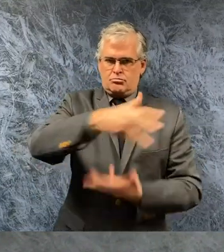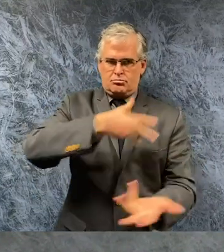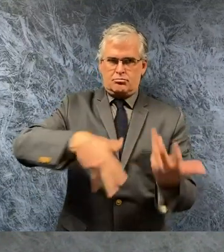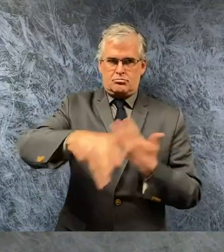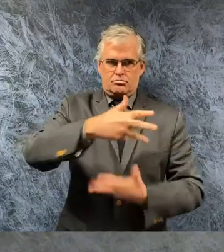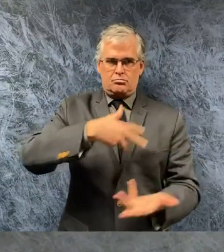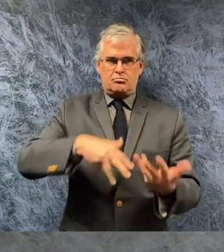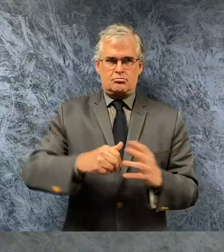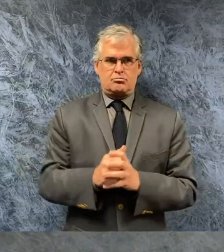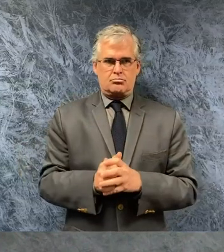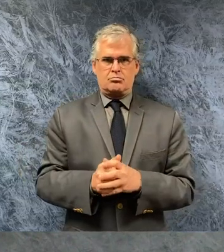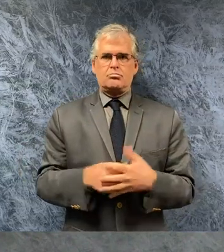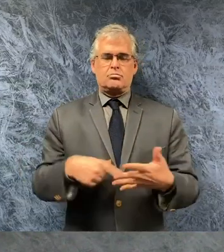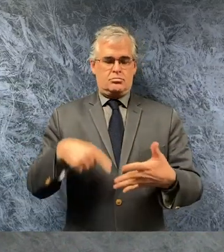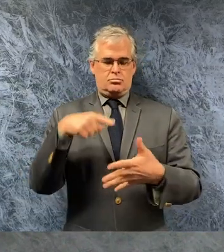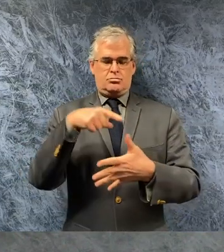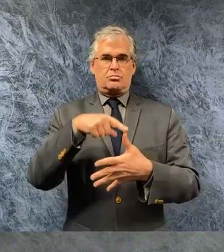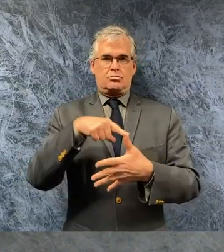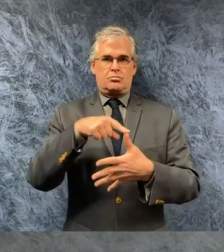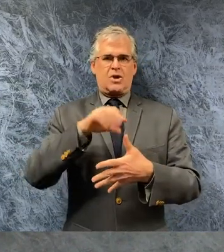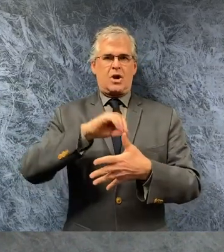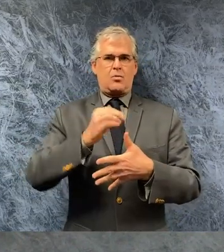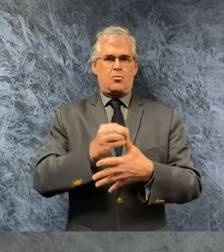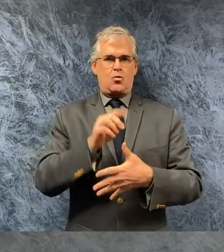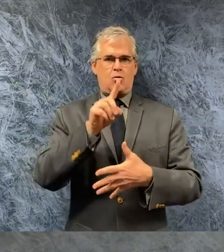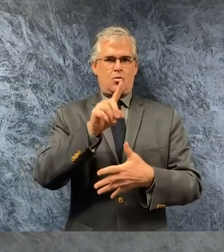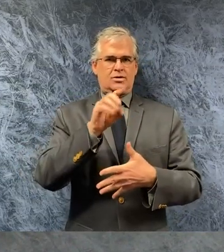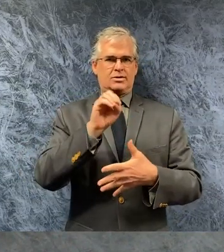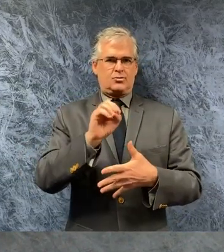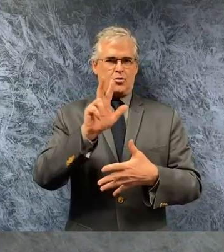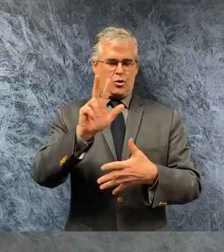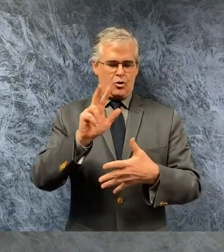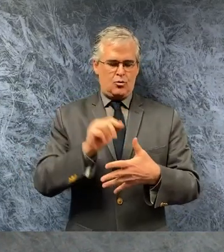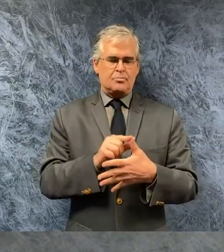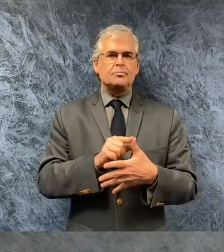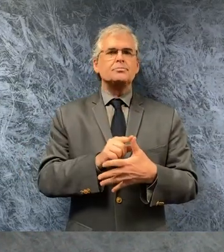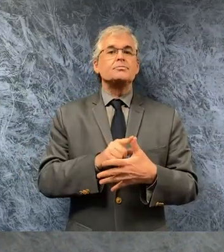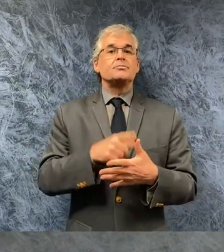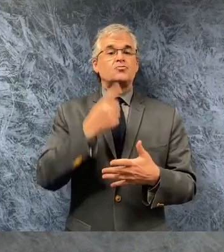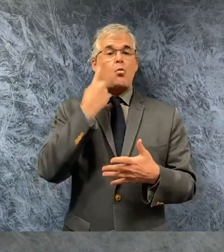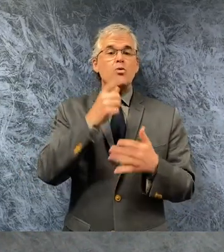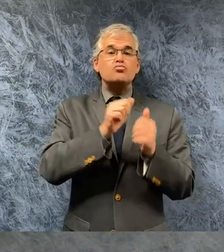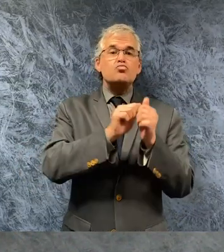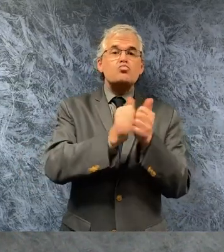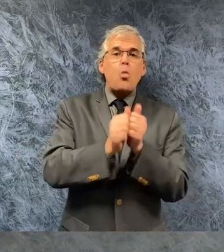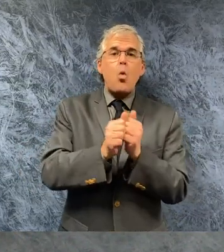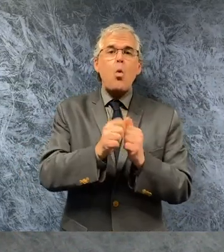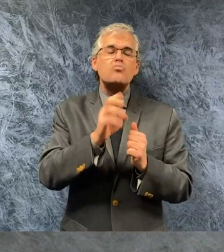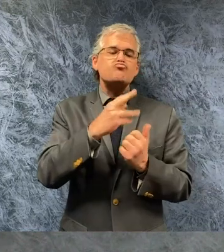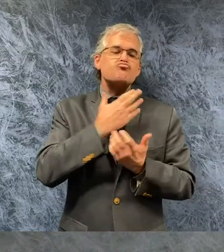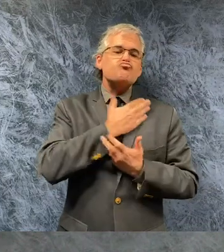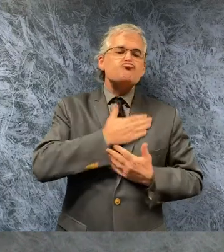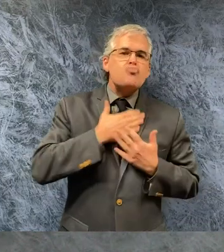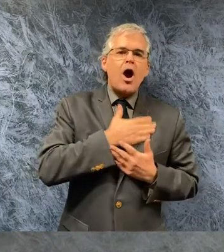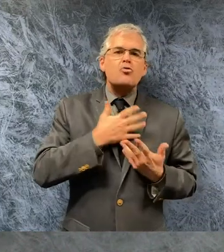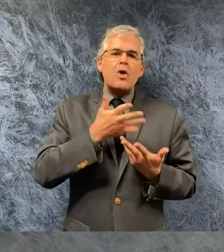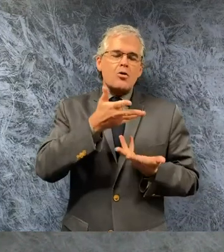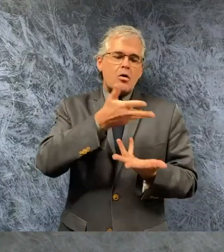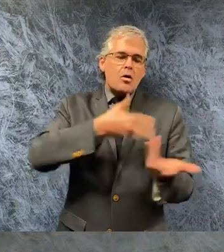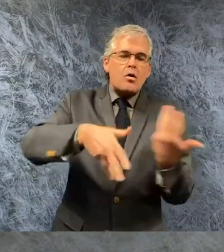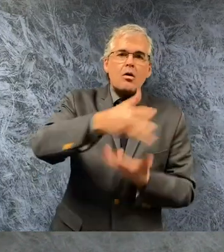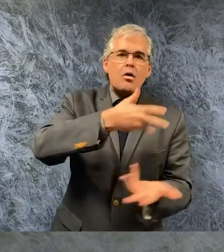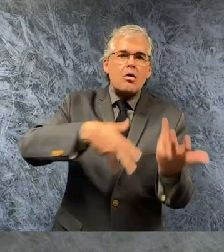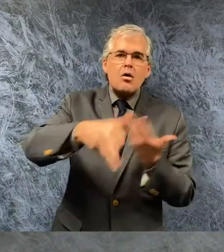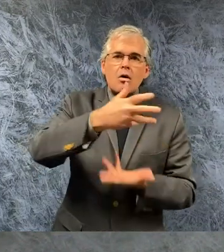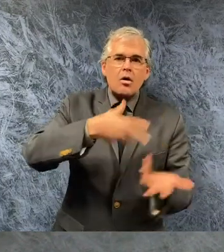directive zero one three first i am ordering sporting and recreational venues that encourage social congregation